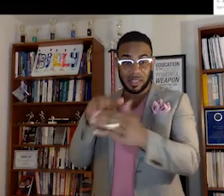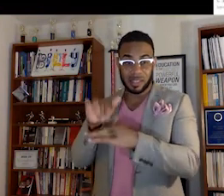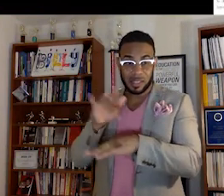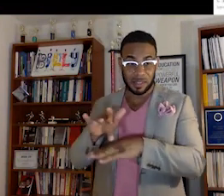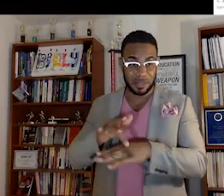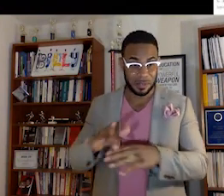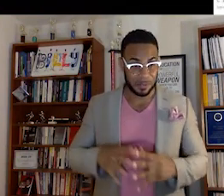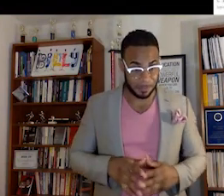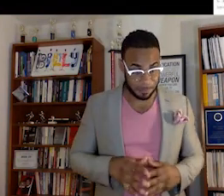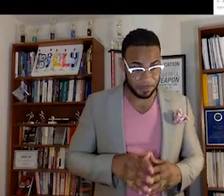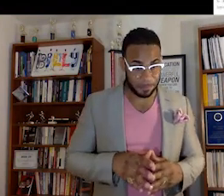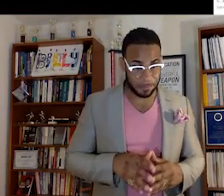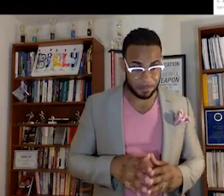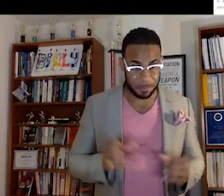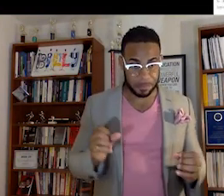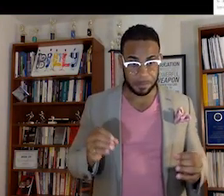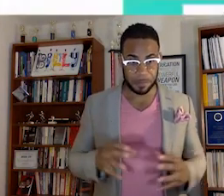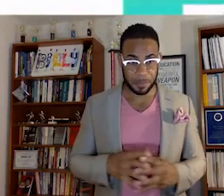space.